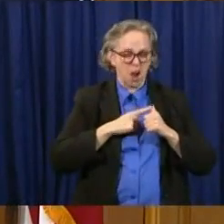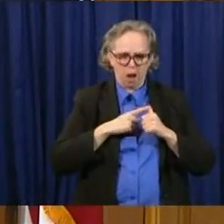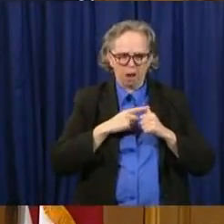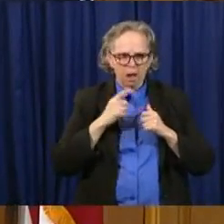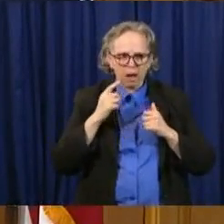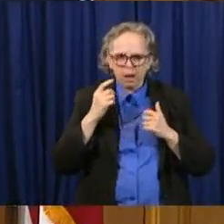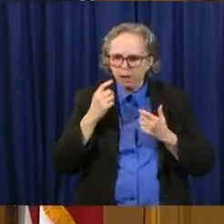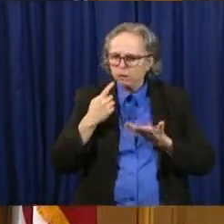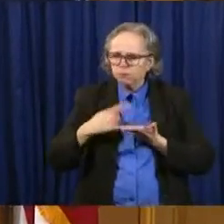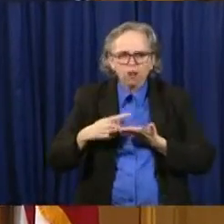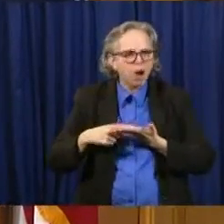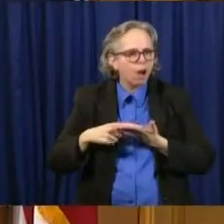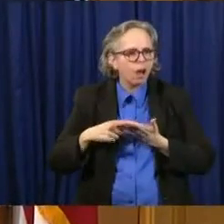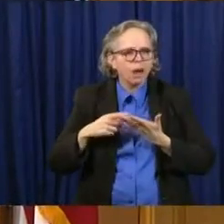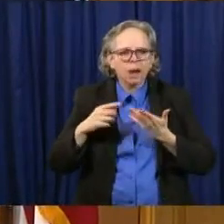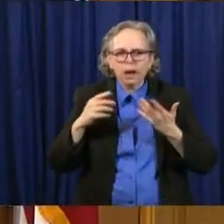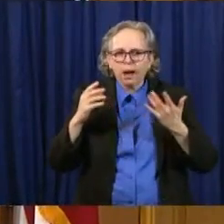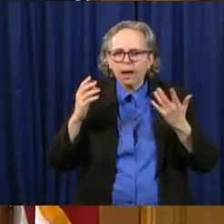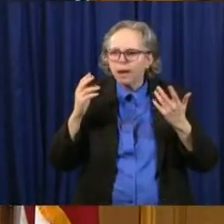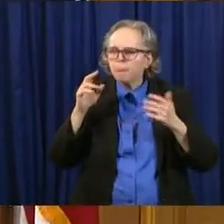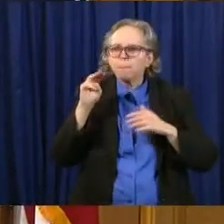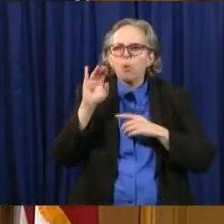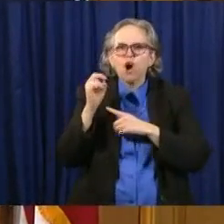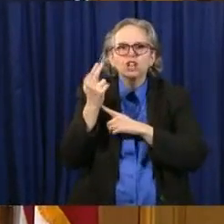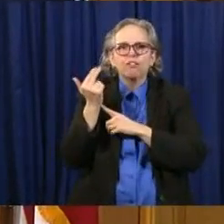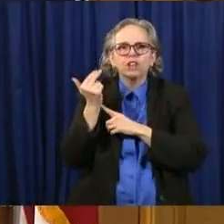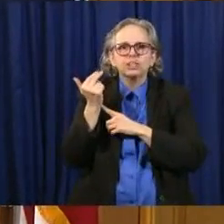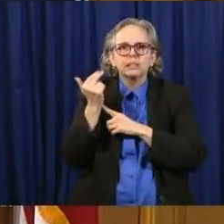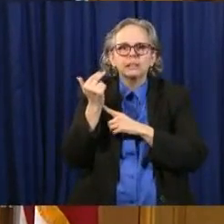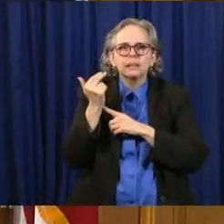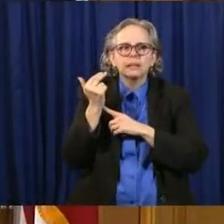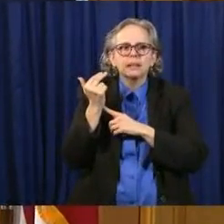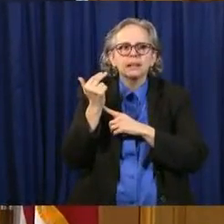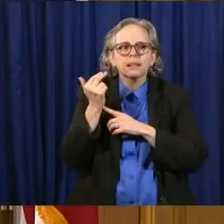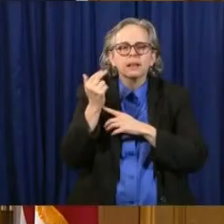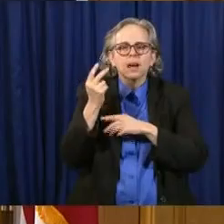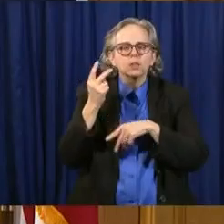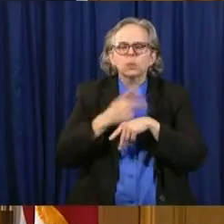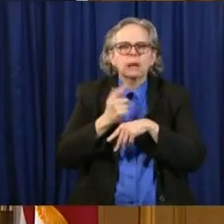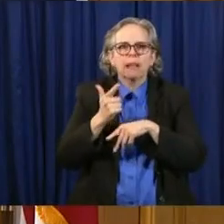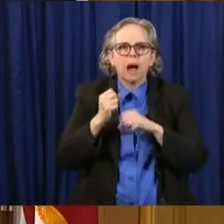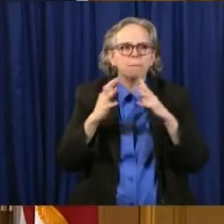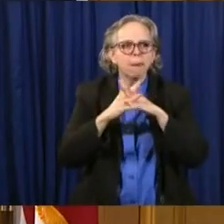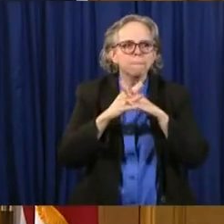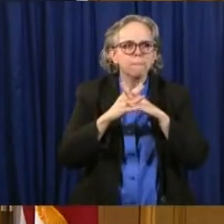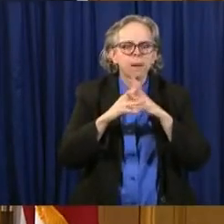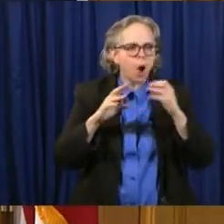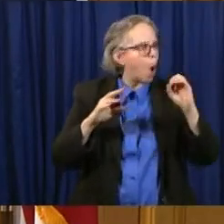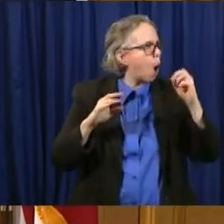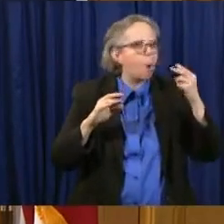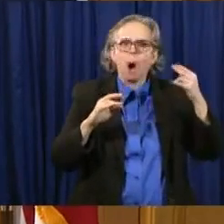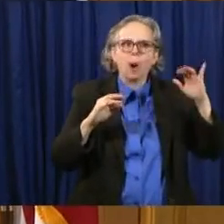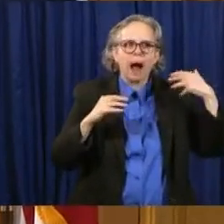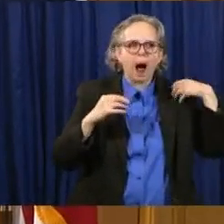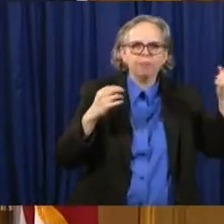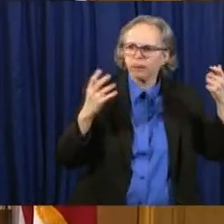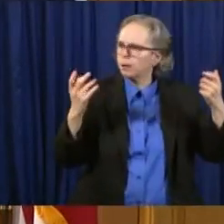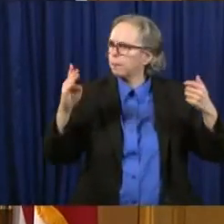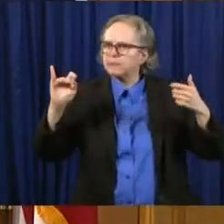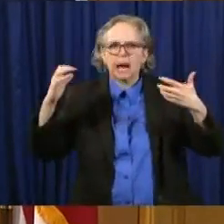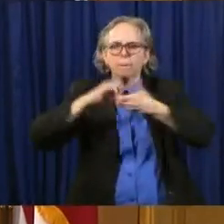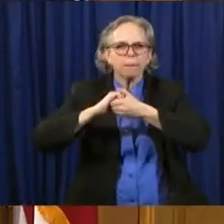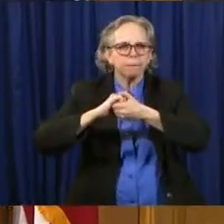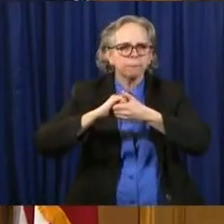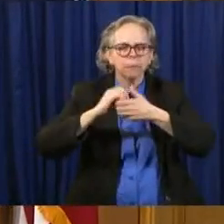March 13th. Two days later, the team's OhioHealth and Battelle met to start on the solution. Two weeks later,